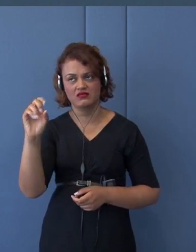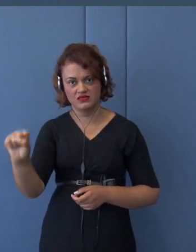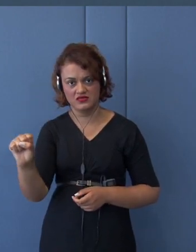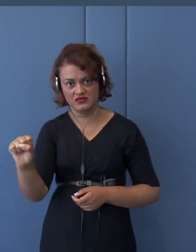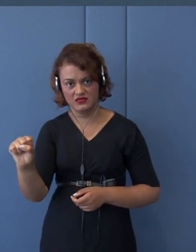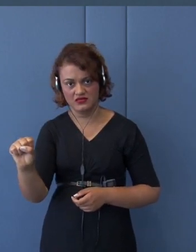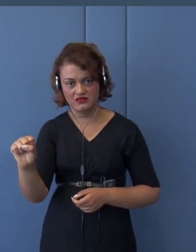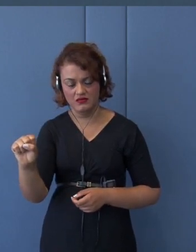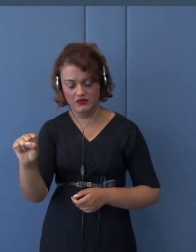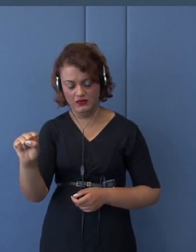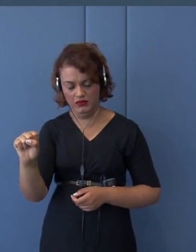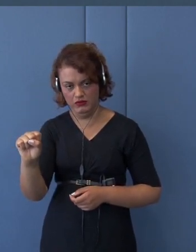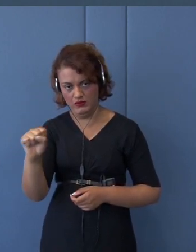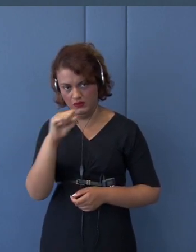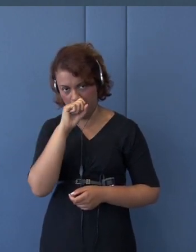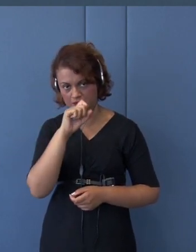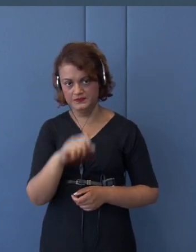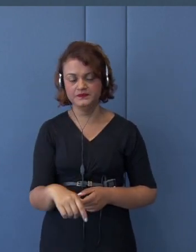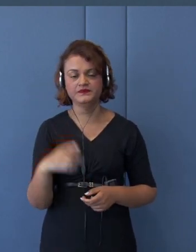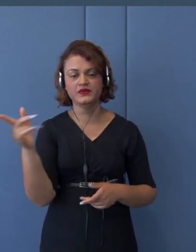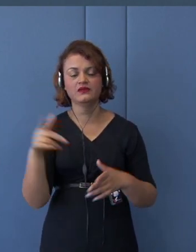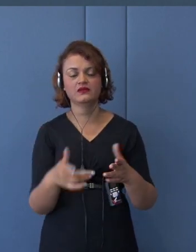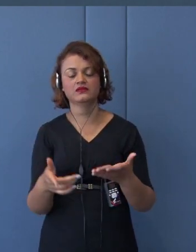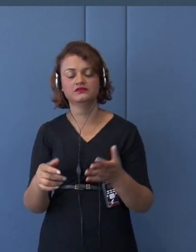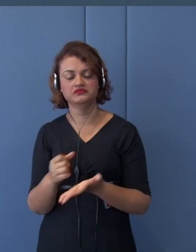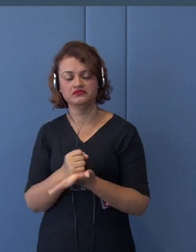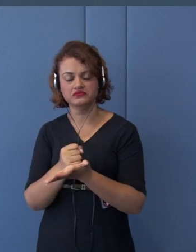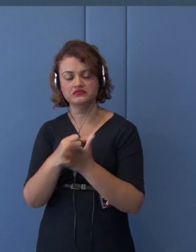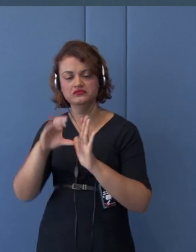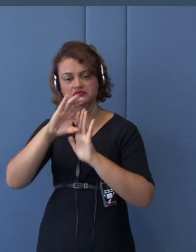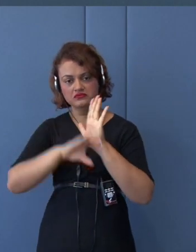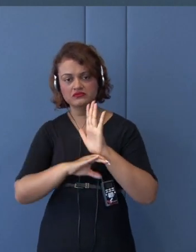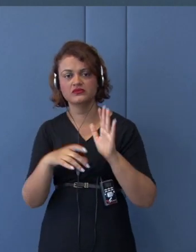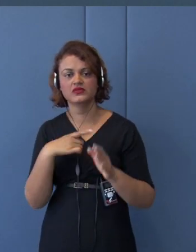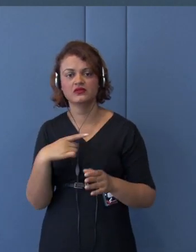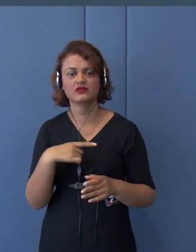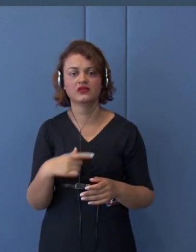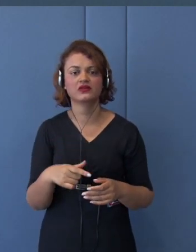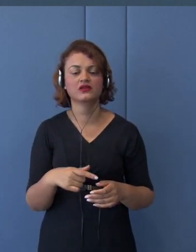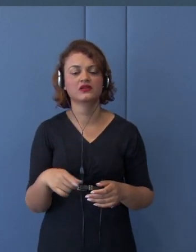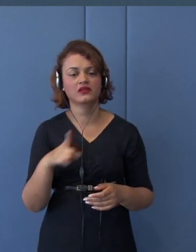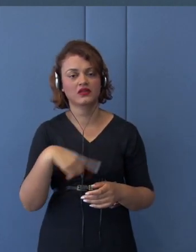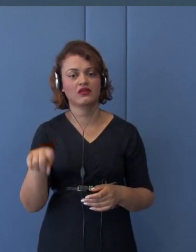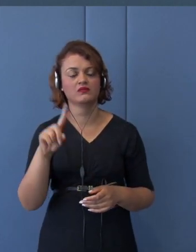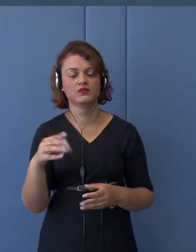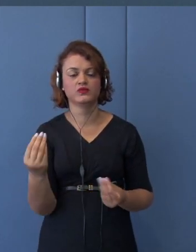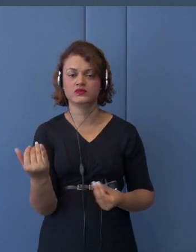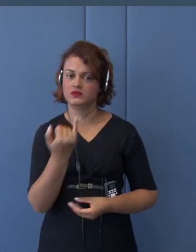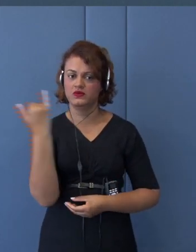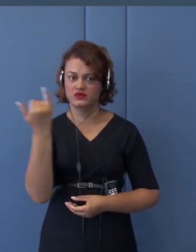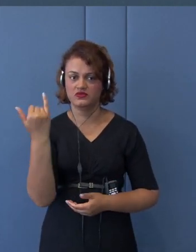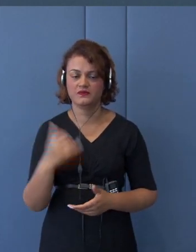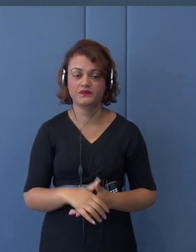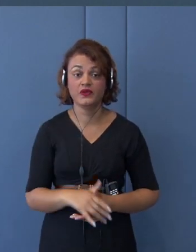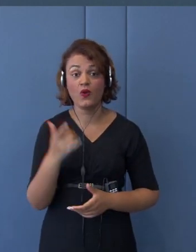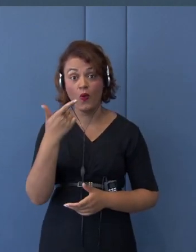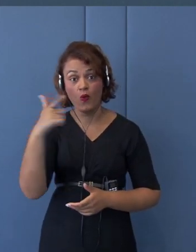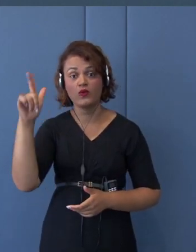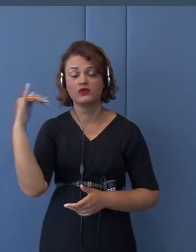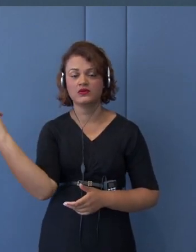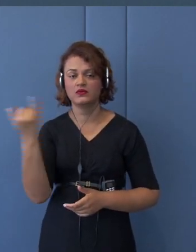We deem that element is very important. And the other more important element in investment chapter